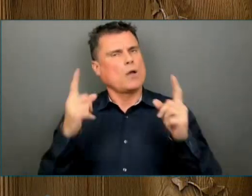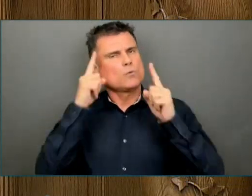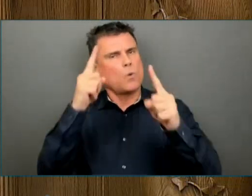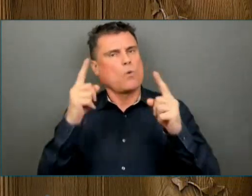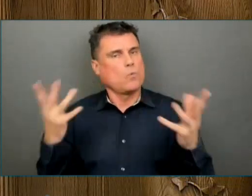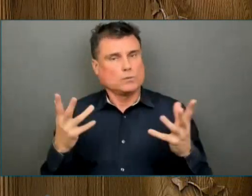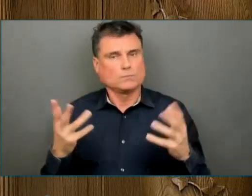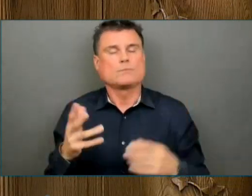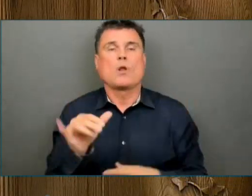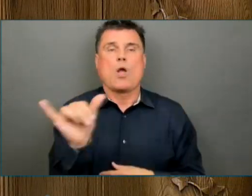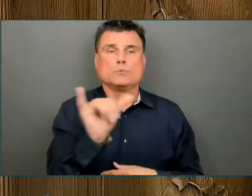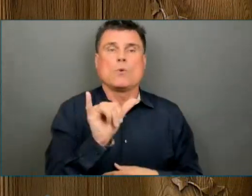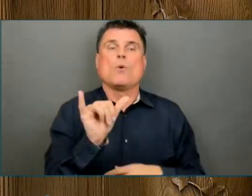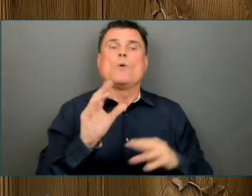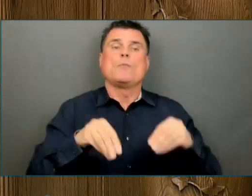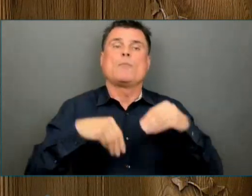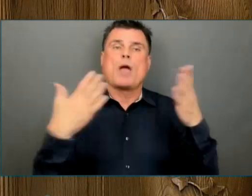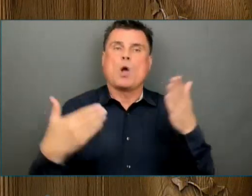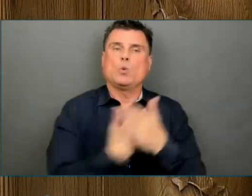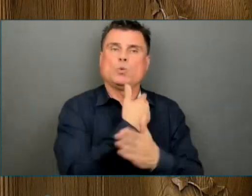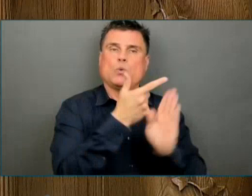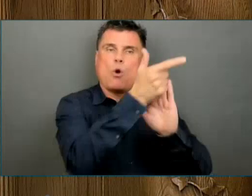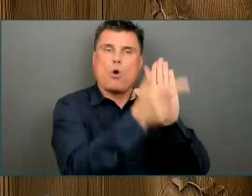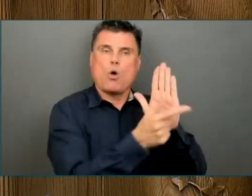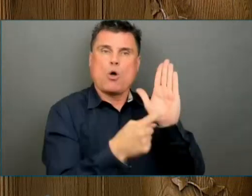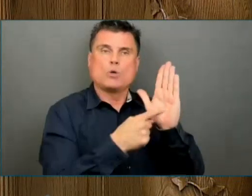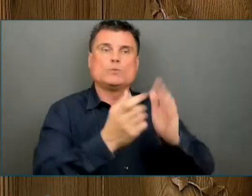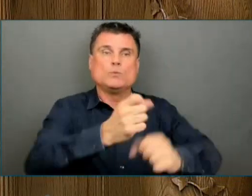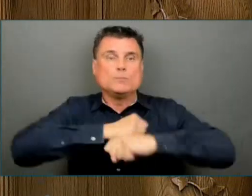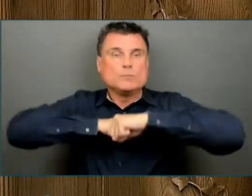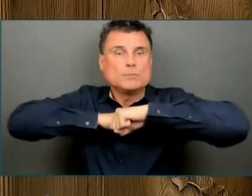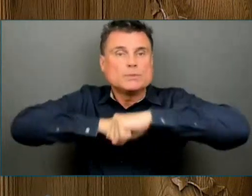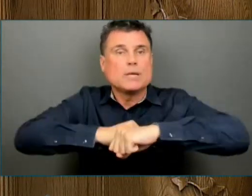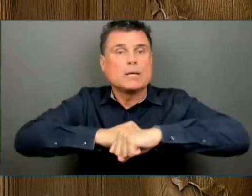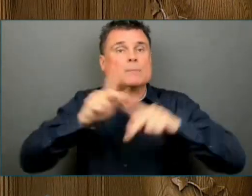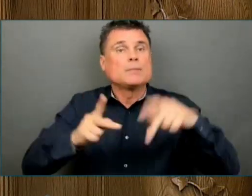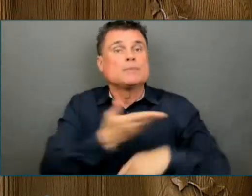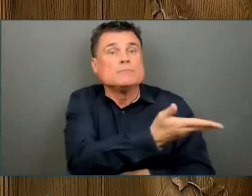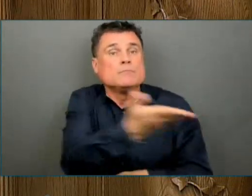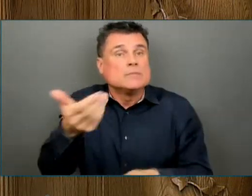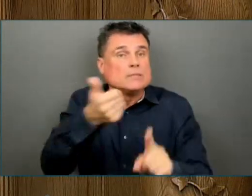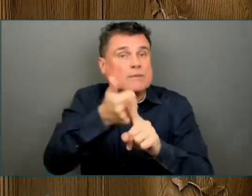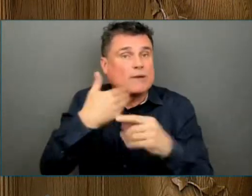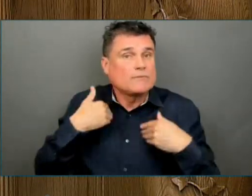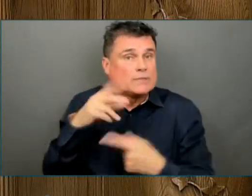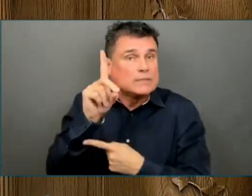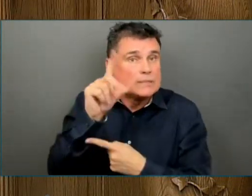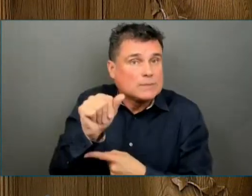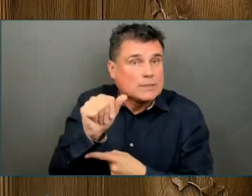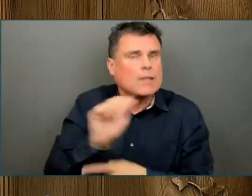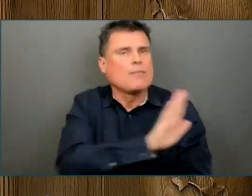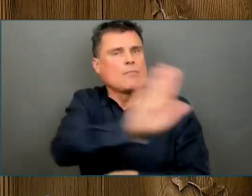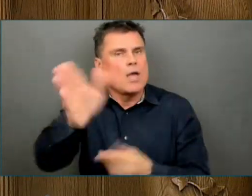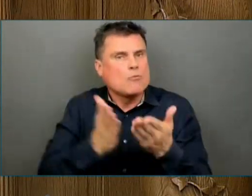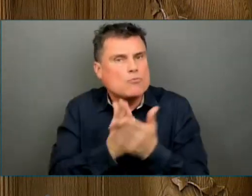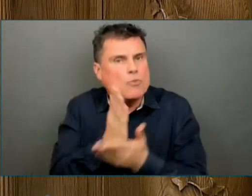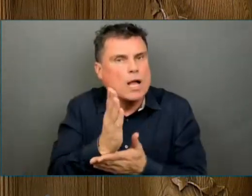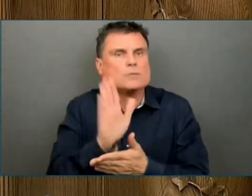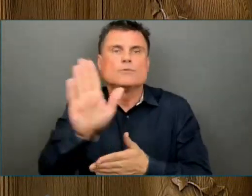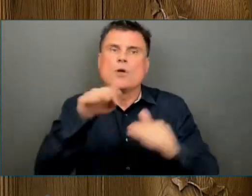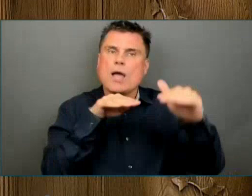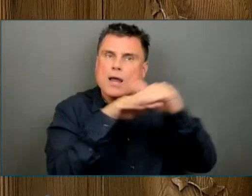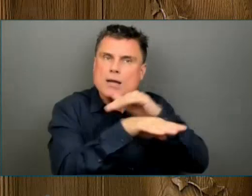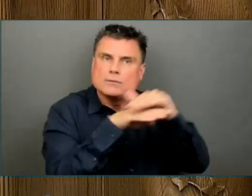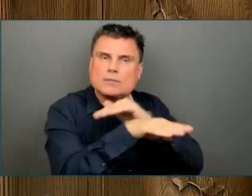To honour their contributions and celebrate the diversity of British Columbia, your government will continue building on the recently established